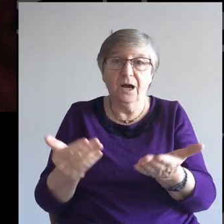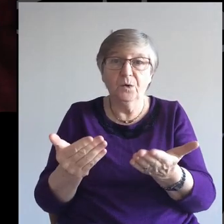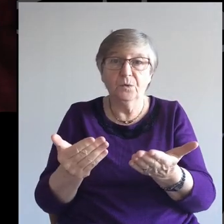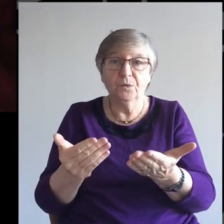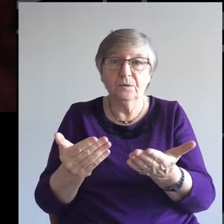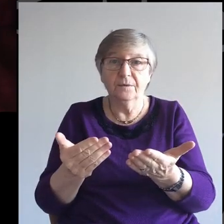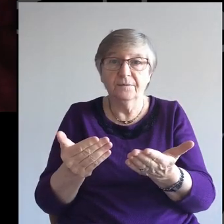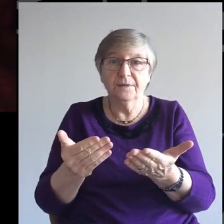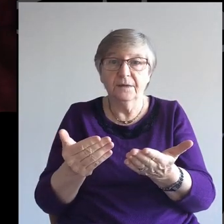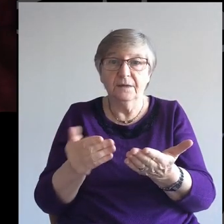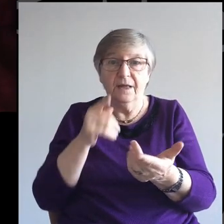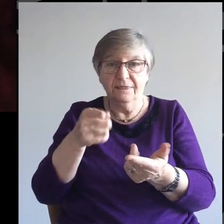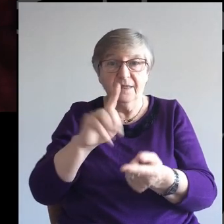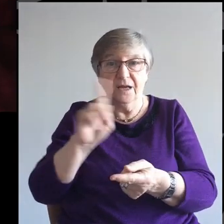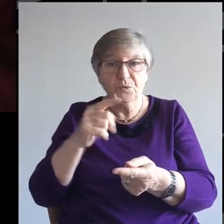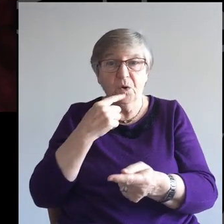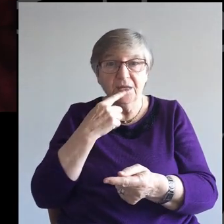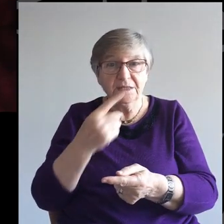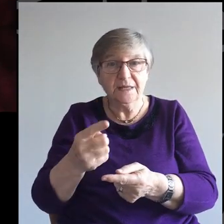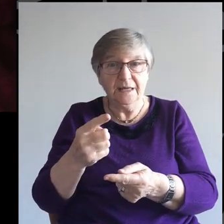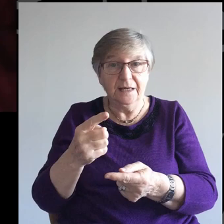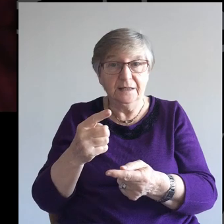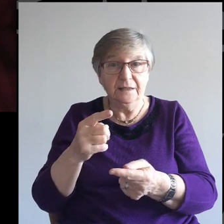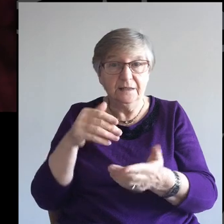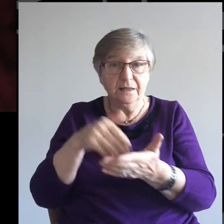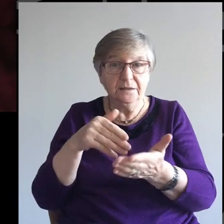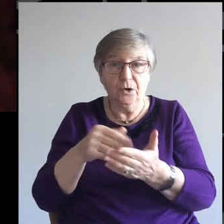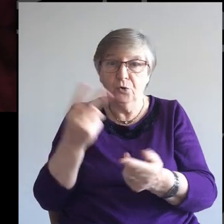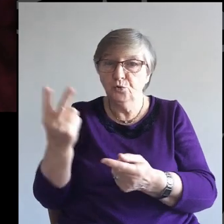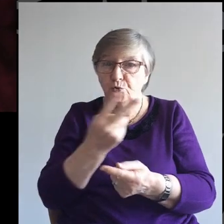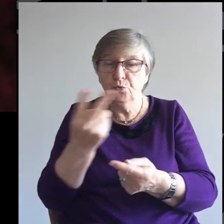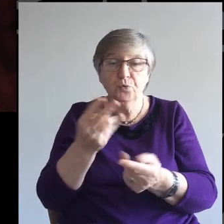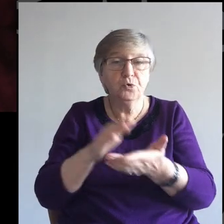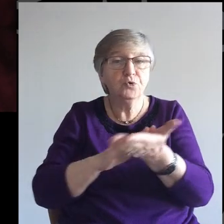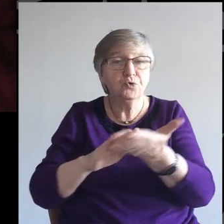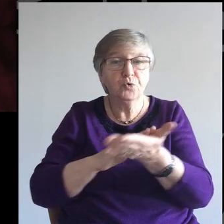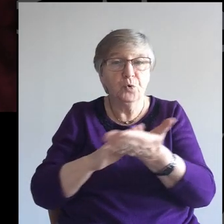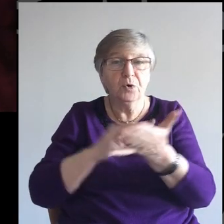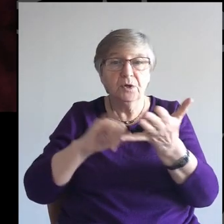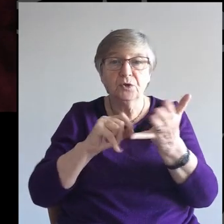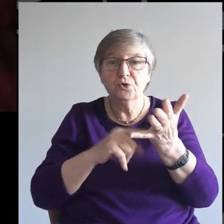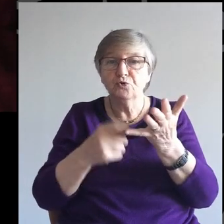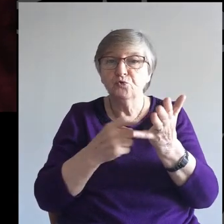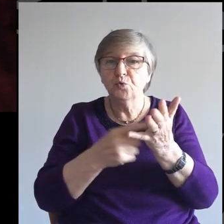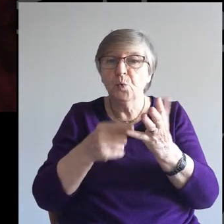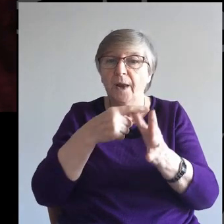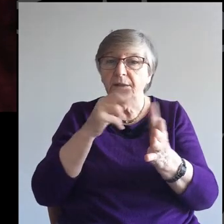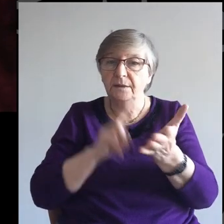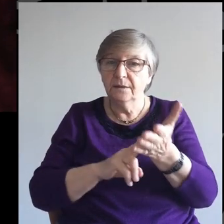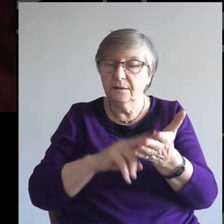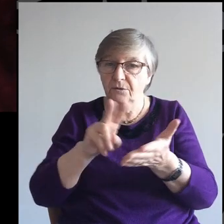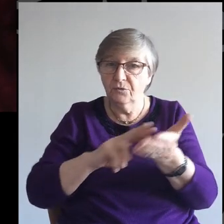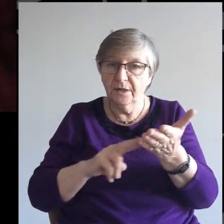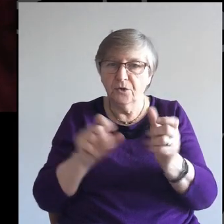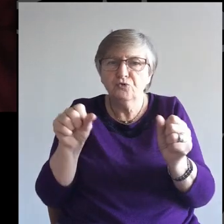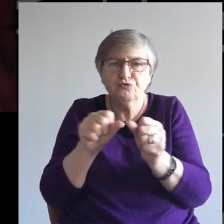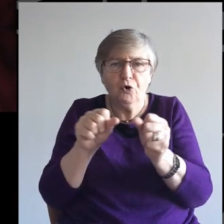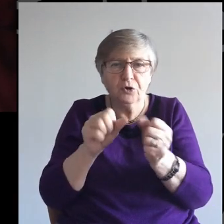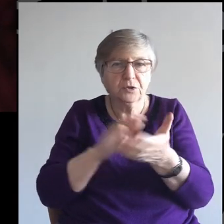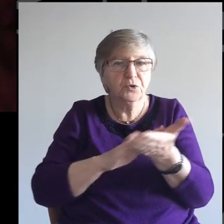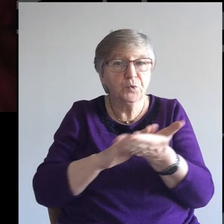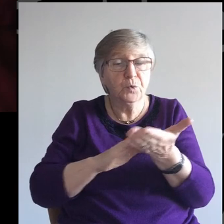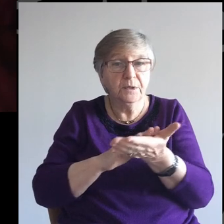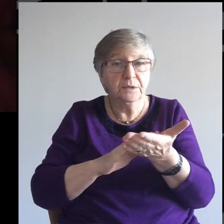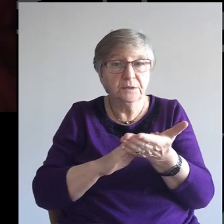And that's the point that is being made in the two parables and the other reading that Struan gave, these two very short parables in